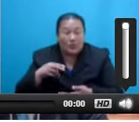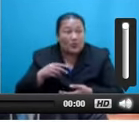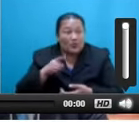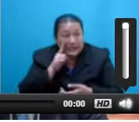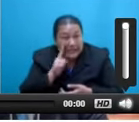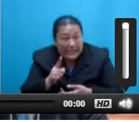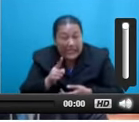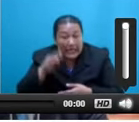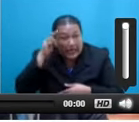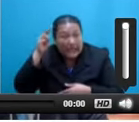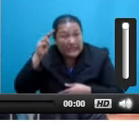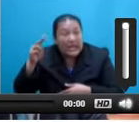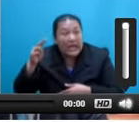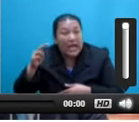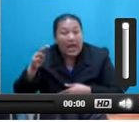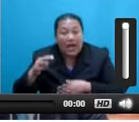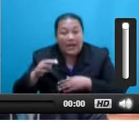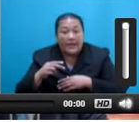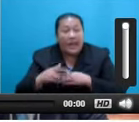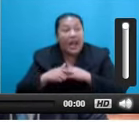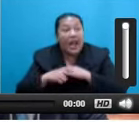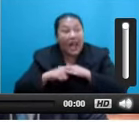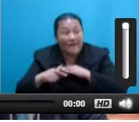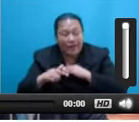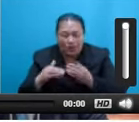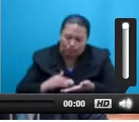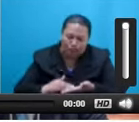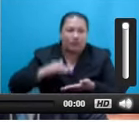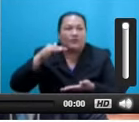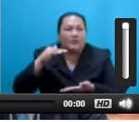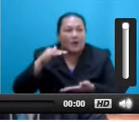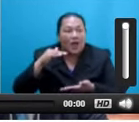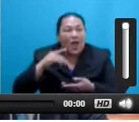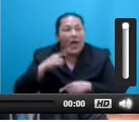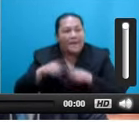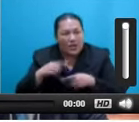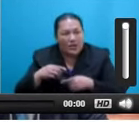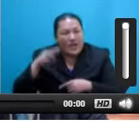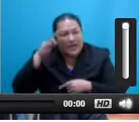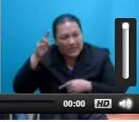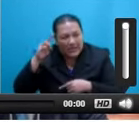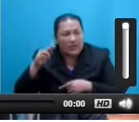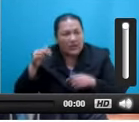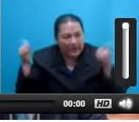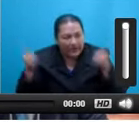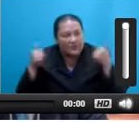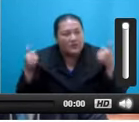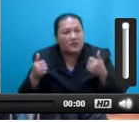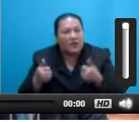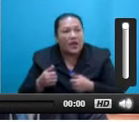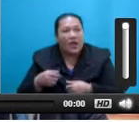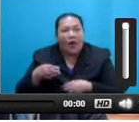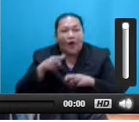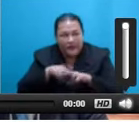national scale celebrations on the occasion of Annual Indigenous Day for the natives of Fiji and Rotoma, which is in